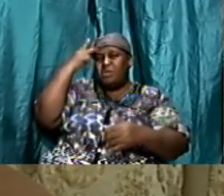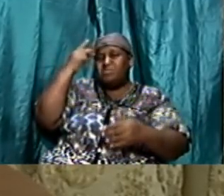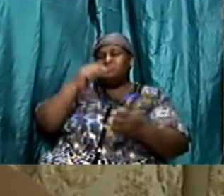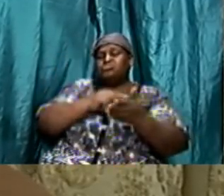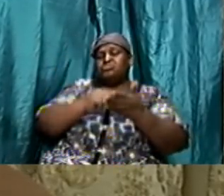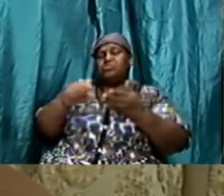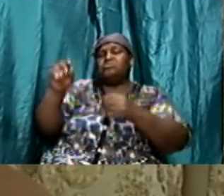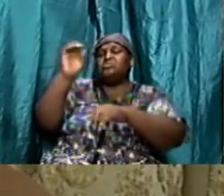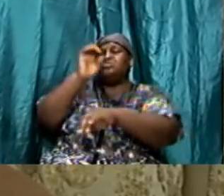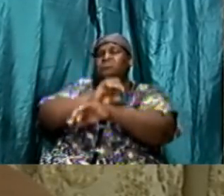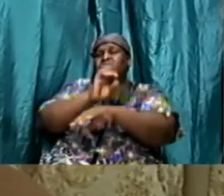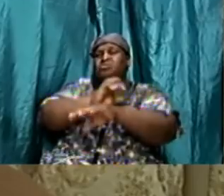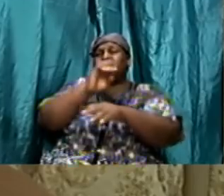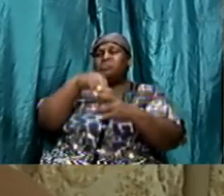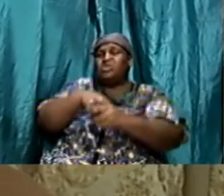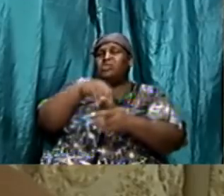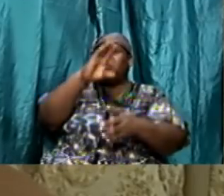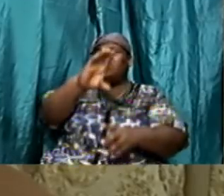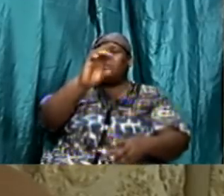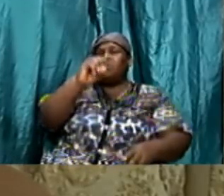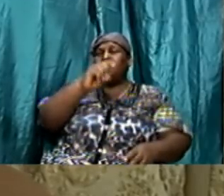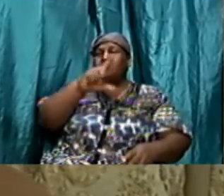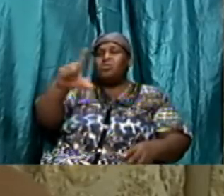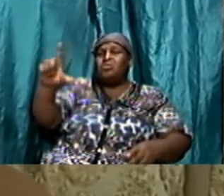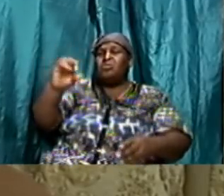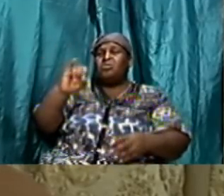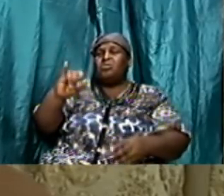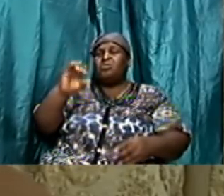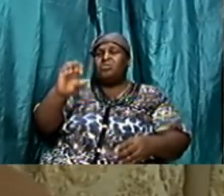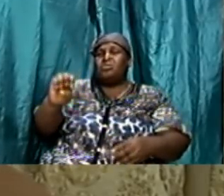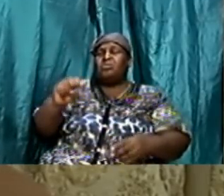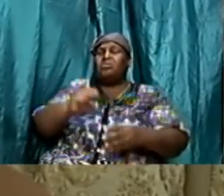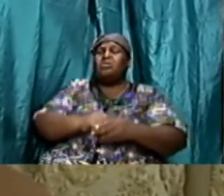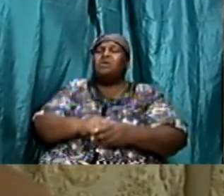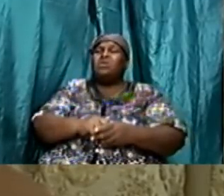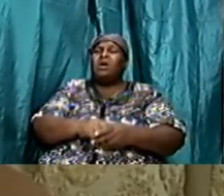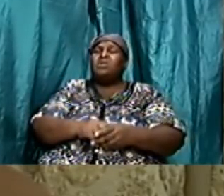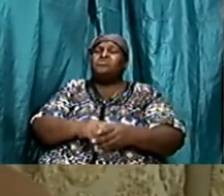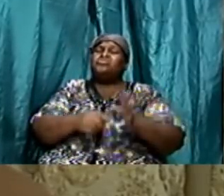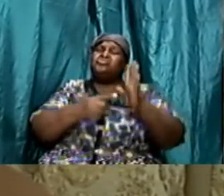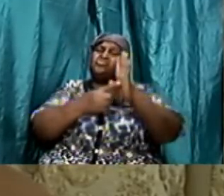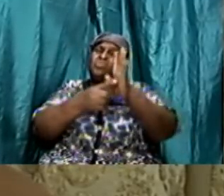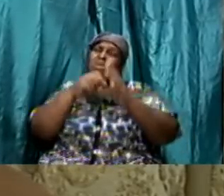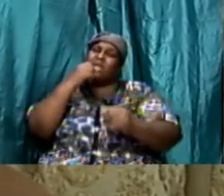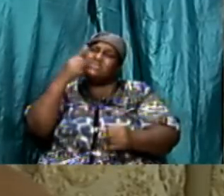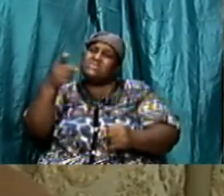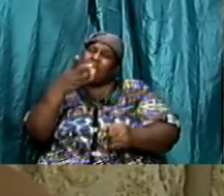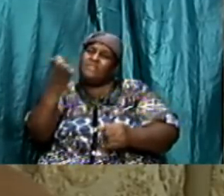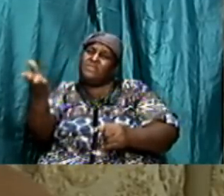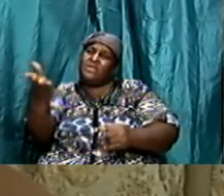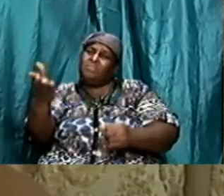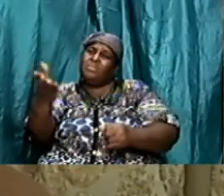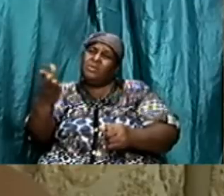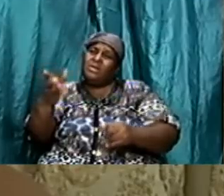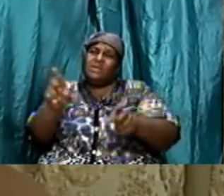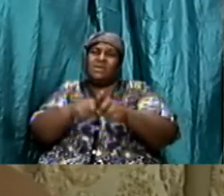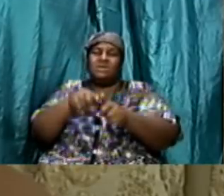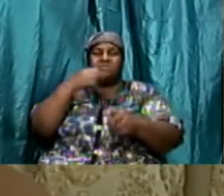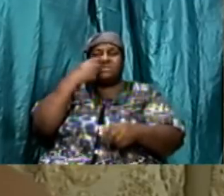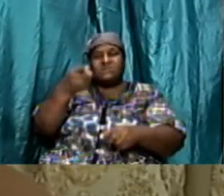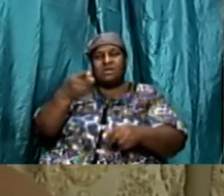amen and he is bringing out a pattern to them as we said before he was a jewish scholar